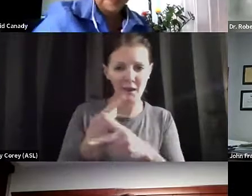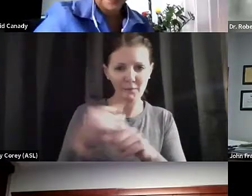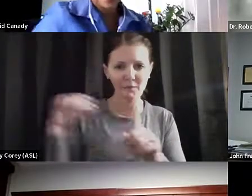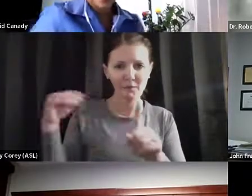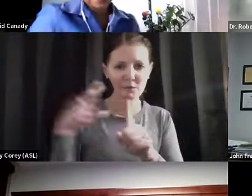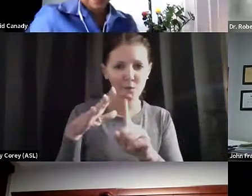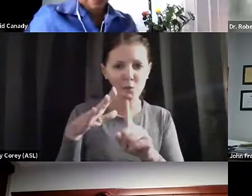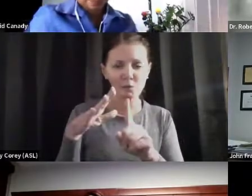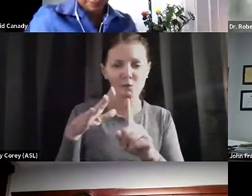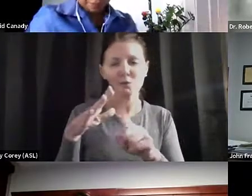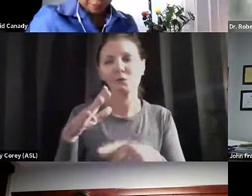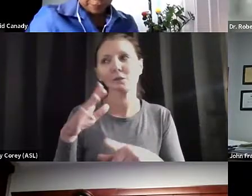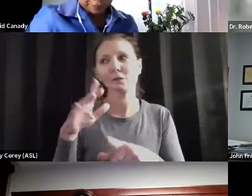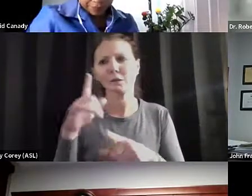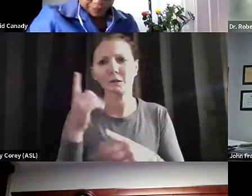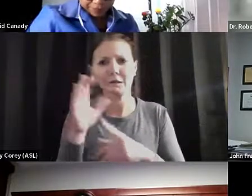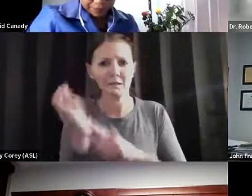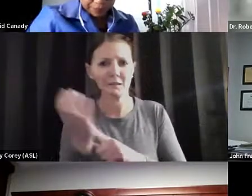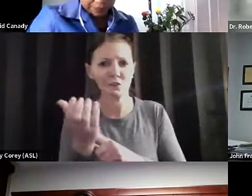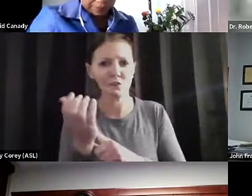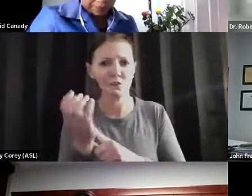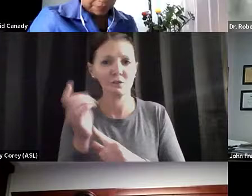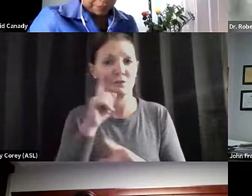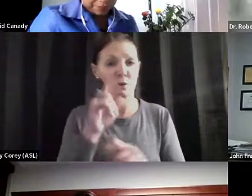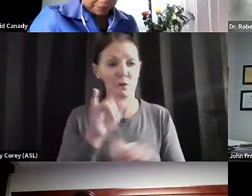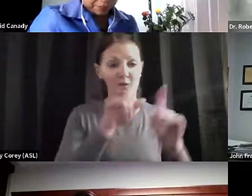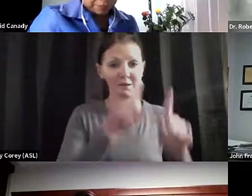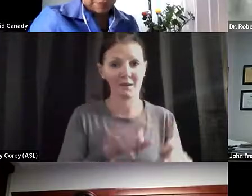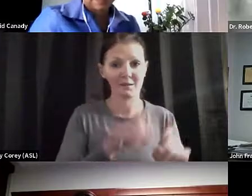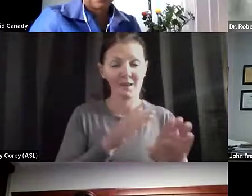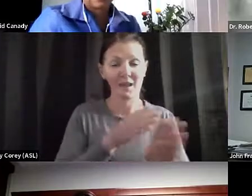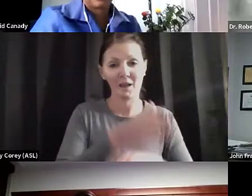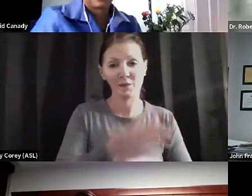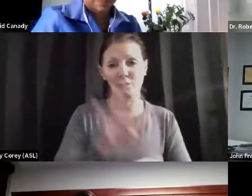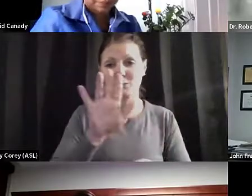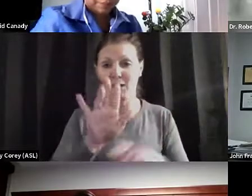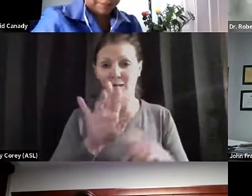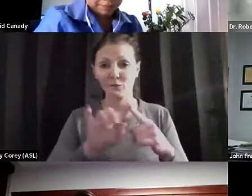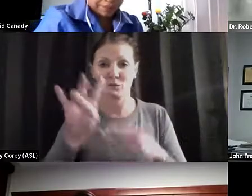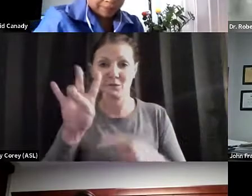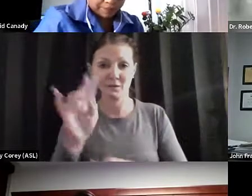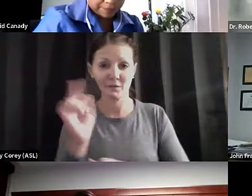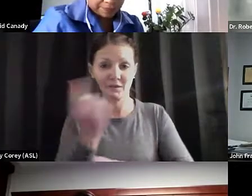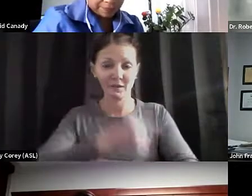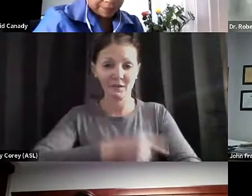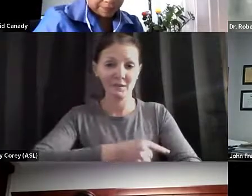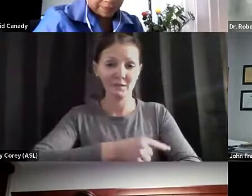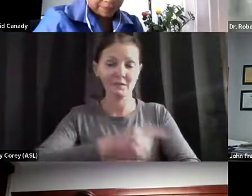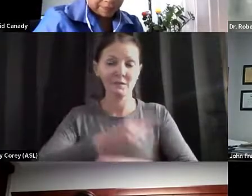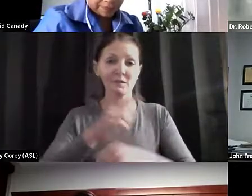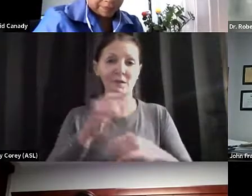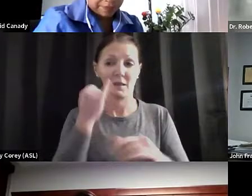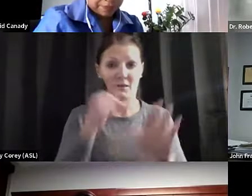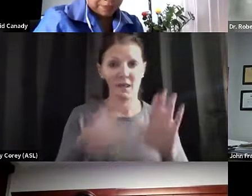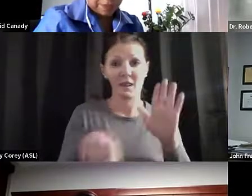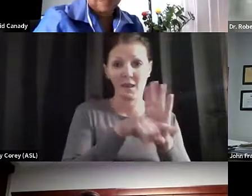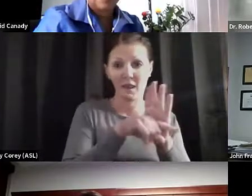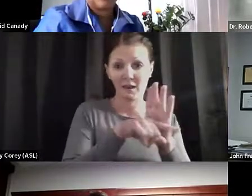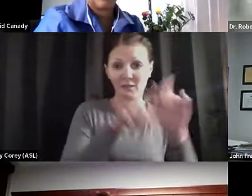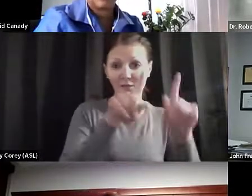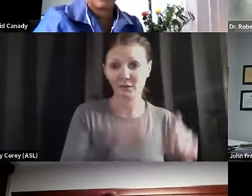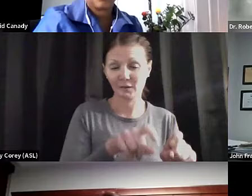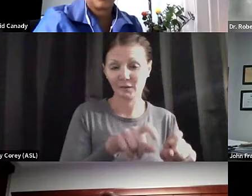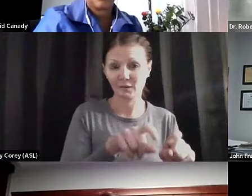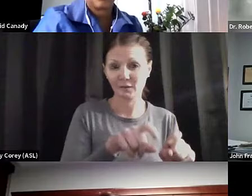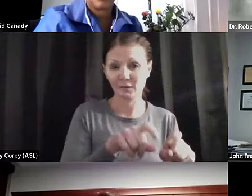and the conditions to do some testing after five to seven days. And with a negative test, perhaps even get